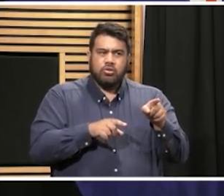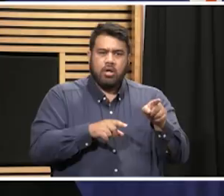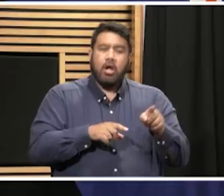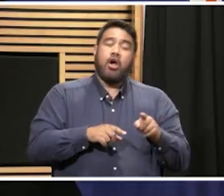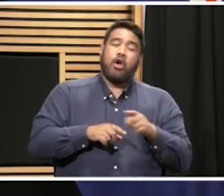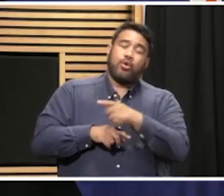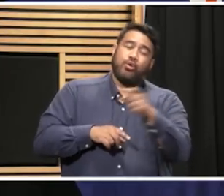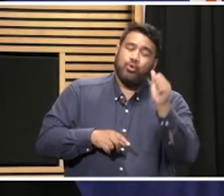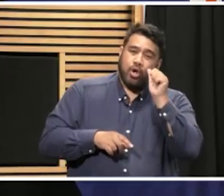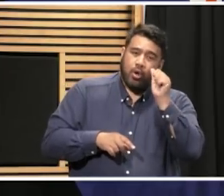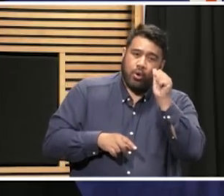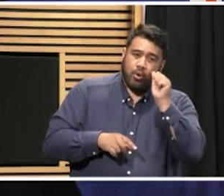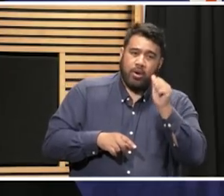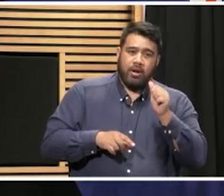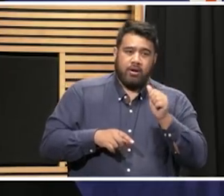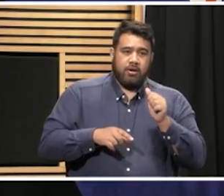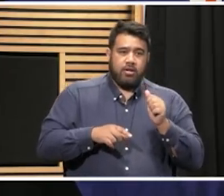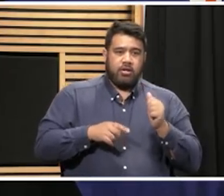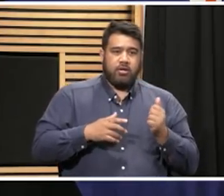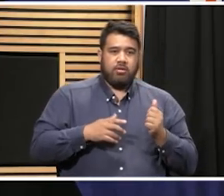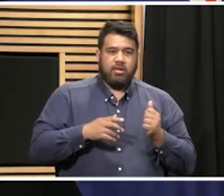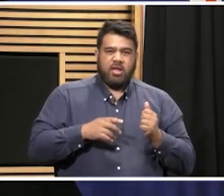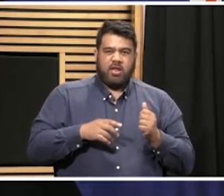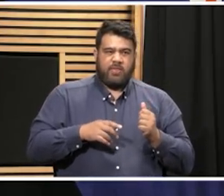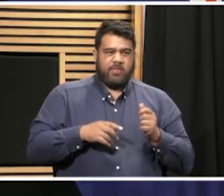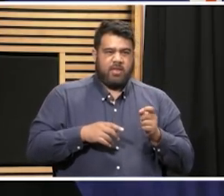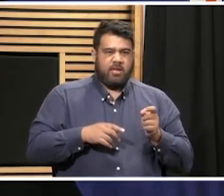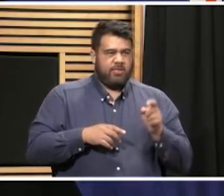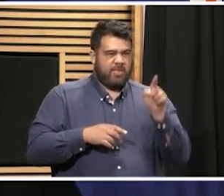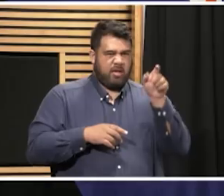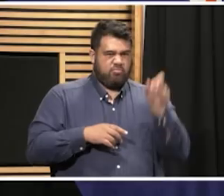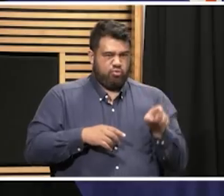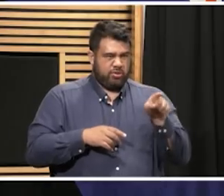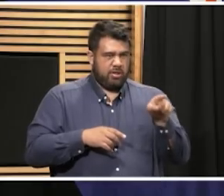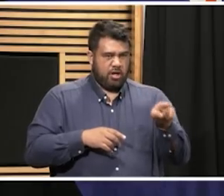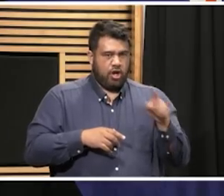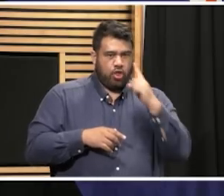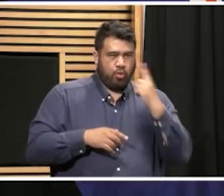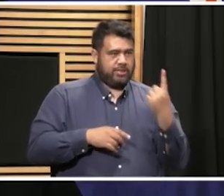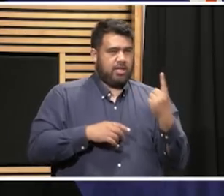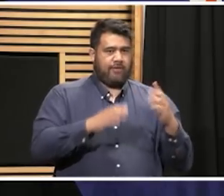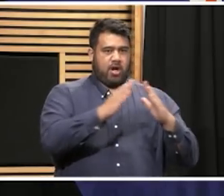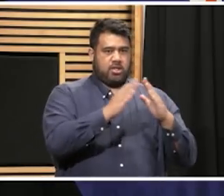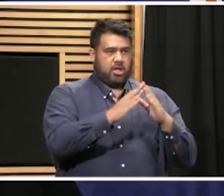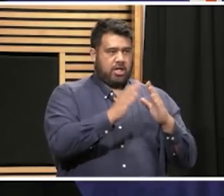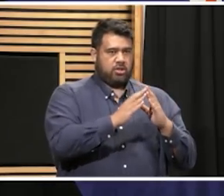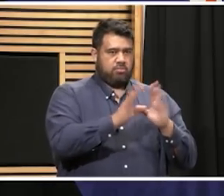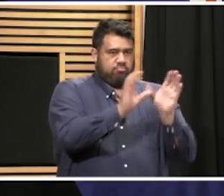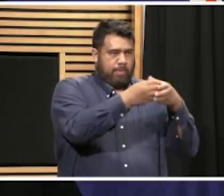You know, because it's in the reporting, that they decided that was their own self-isolation bubble.